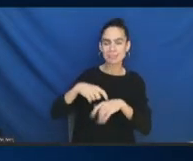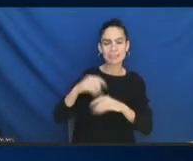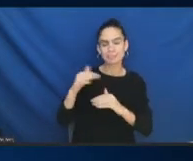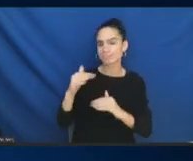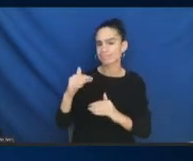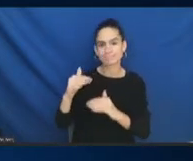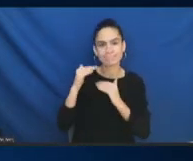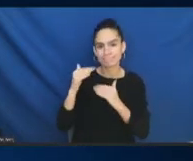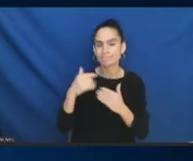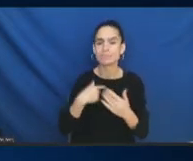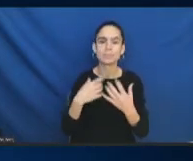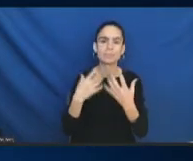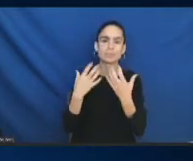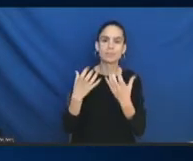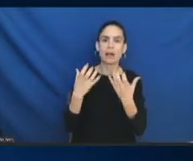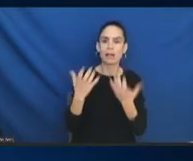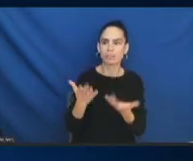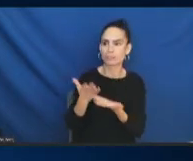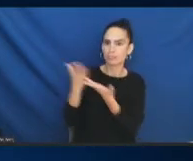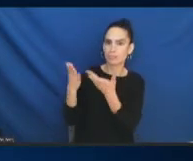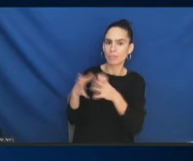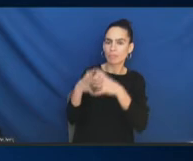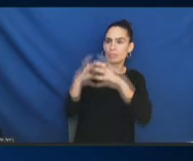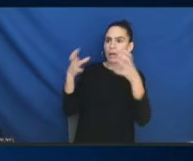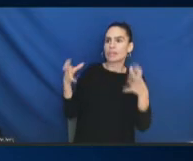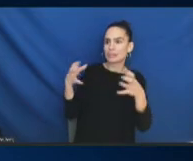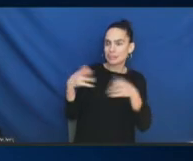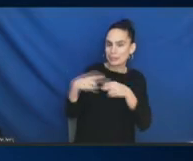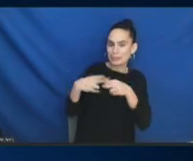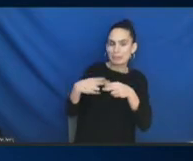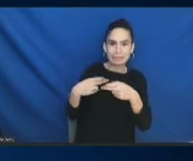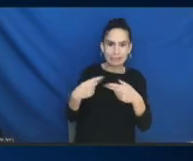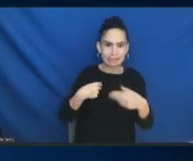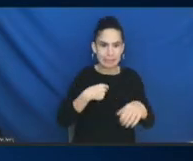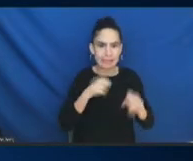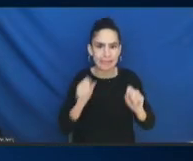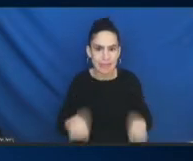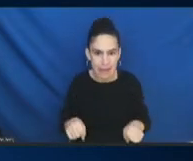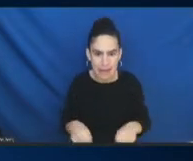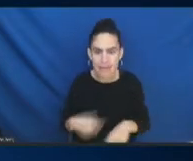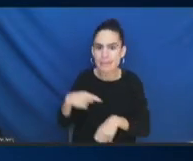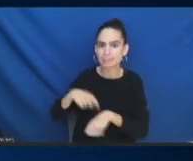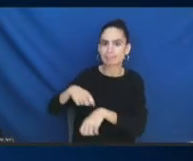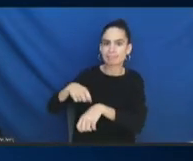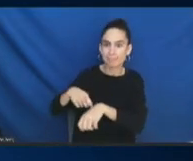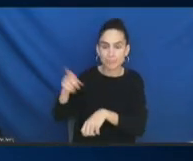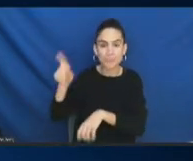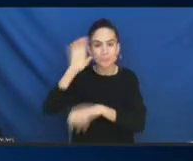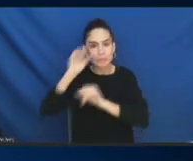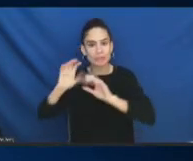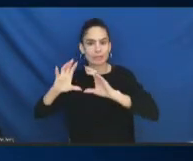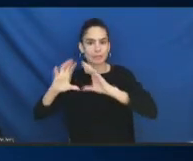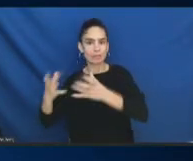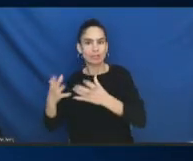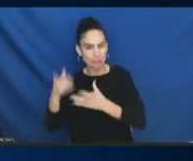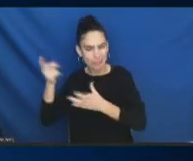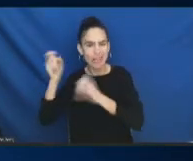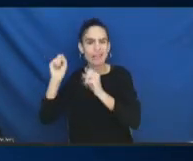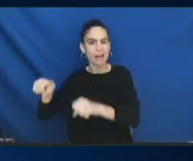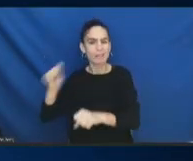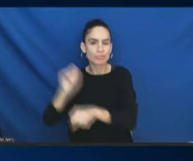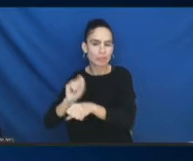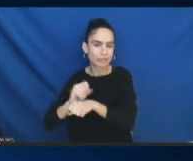out as soon as possible so that the administration can have time to work on it. Great.